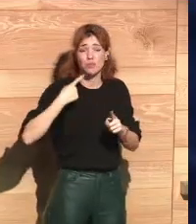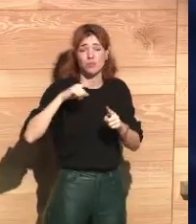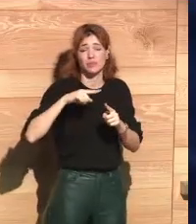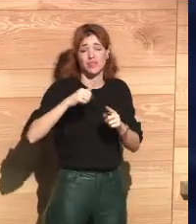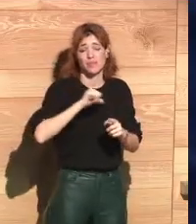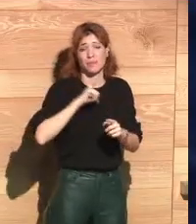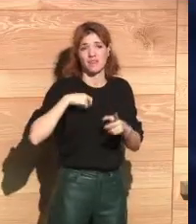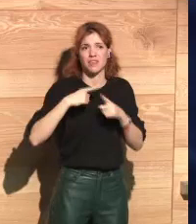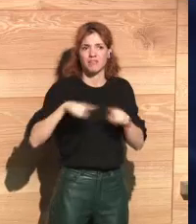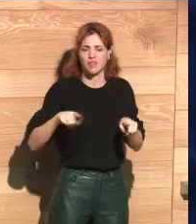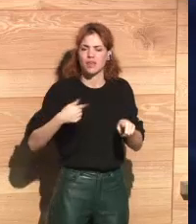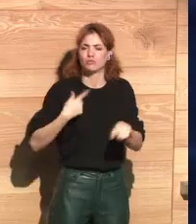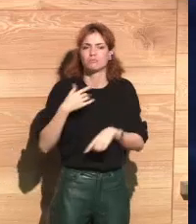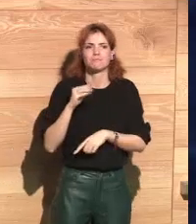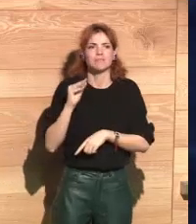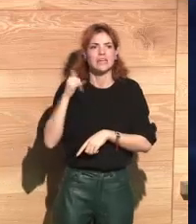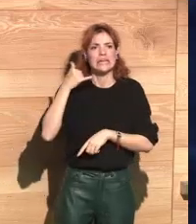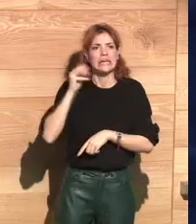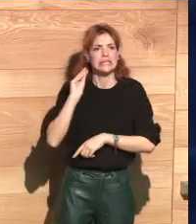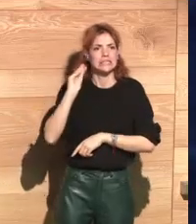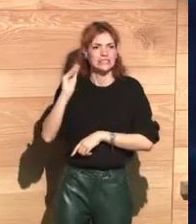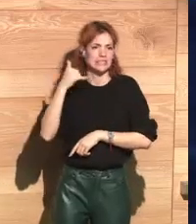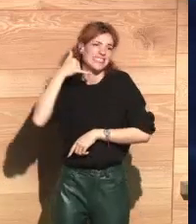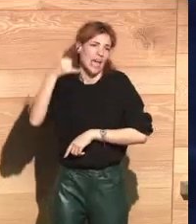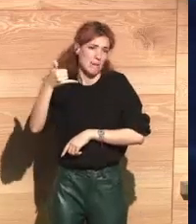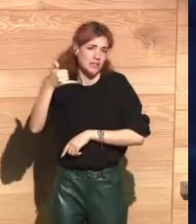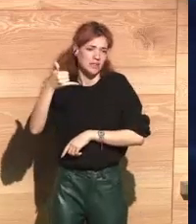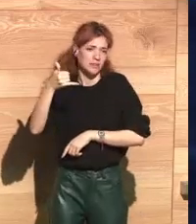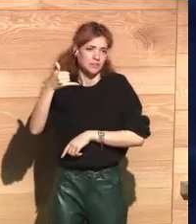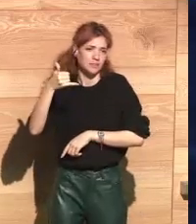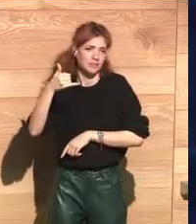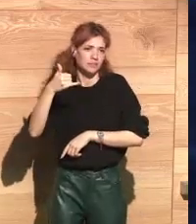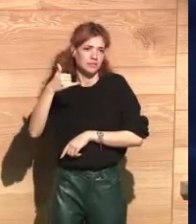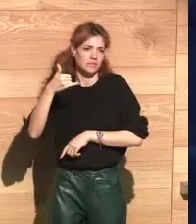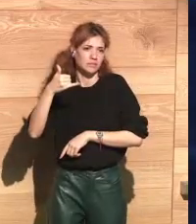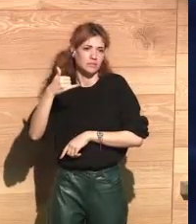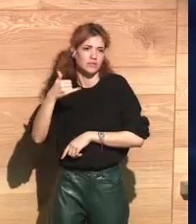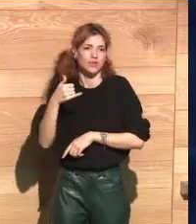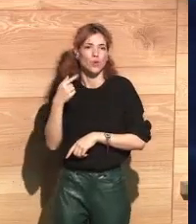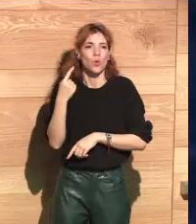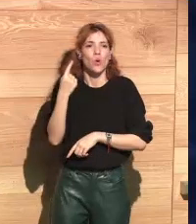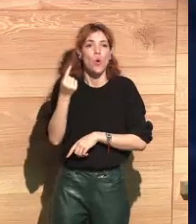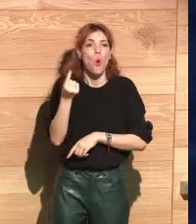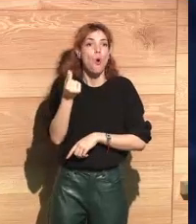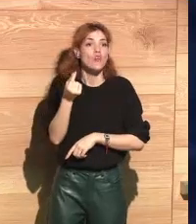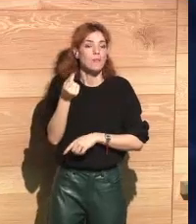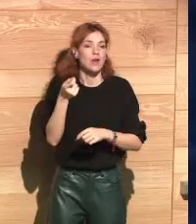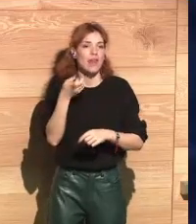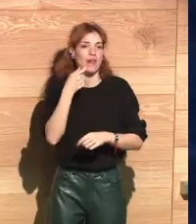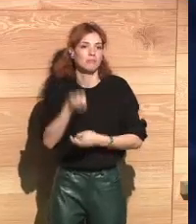a differential privacy algorithm would do would be to, you would call a person